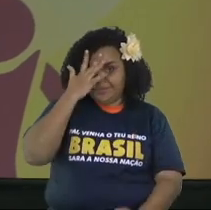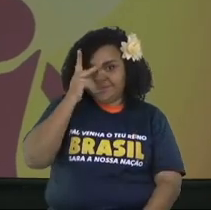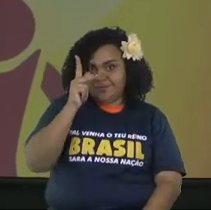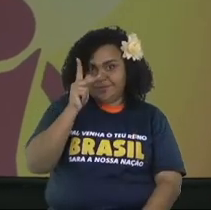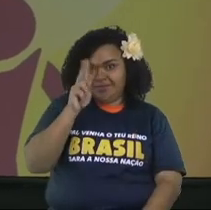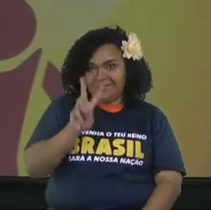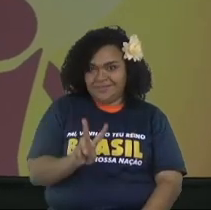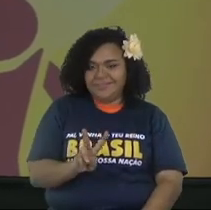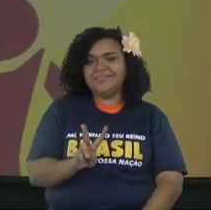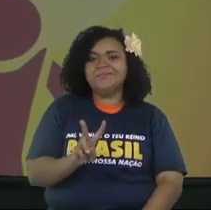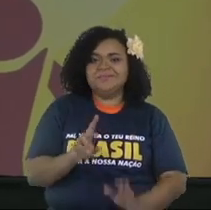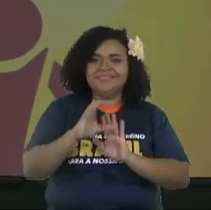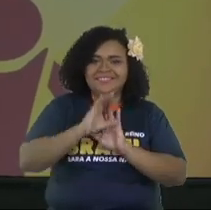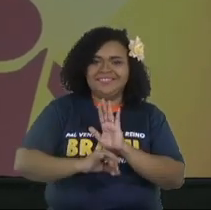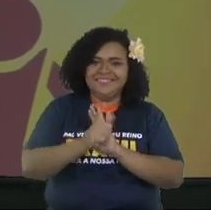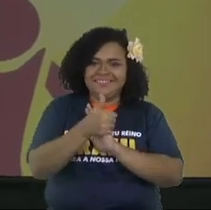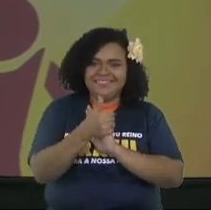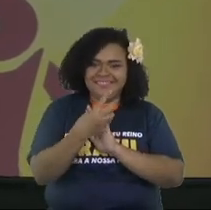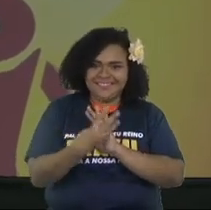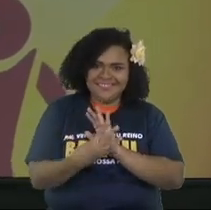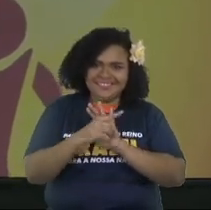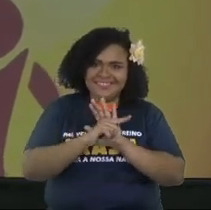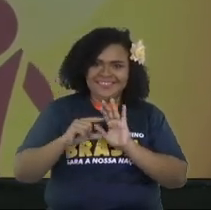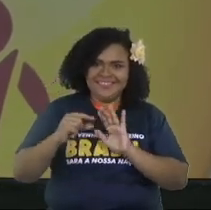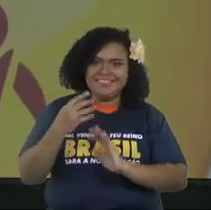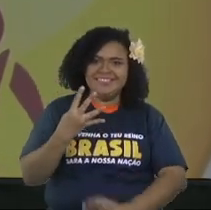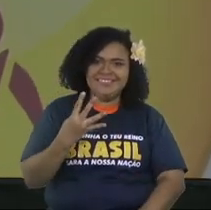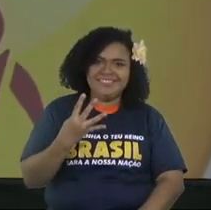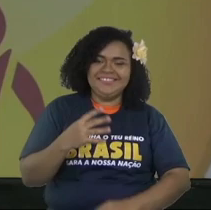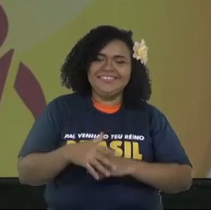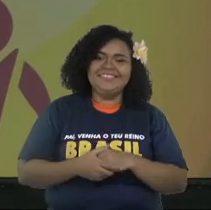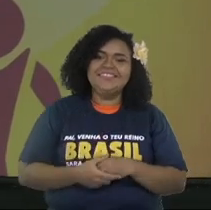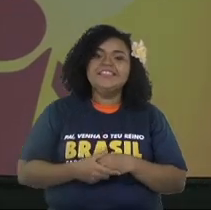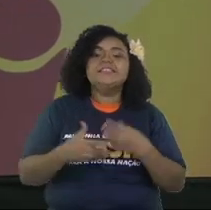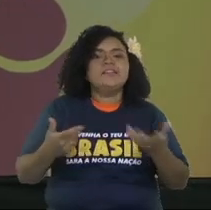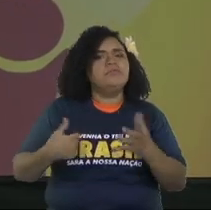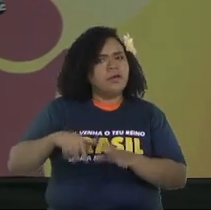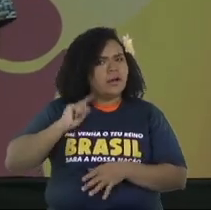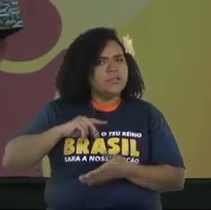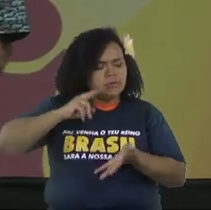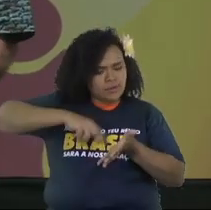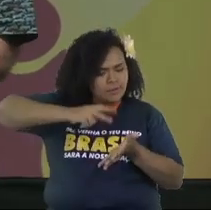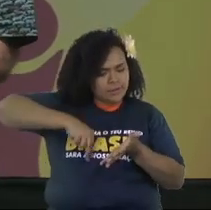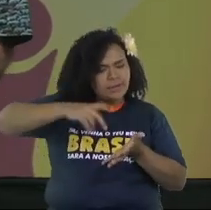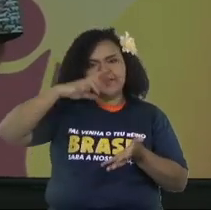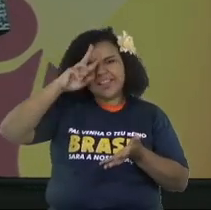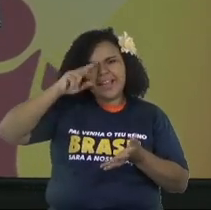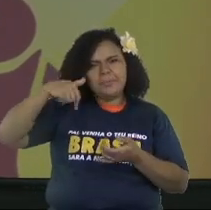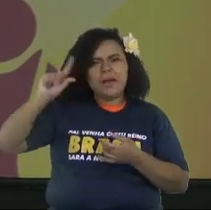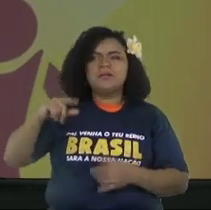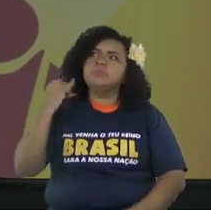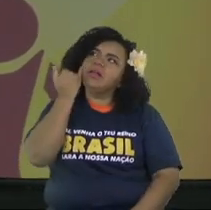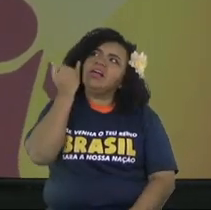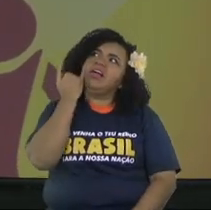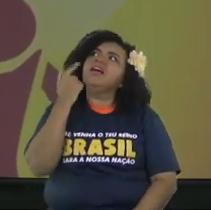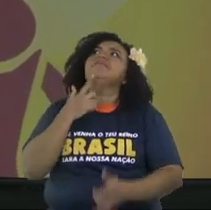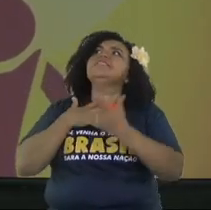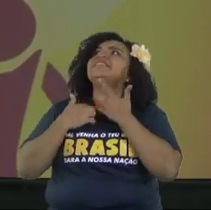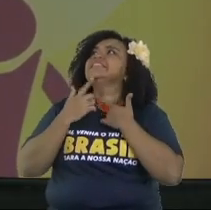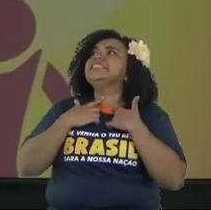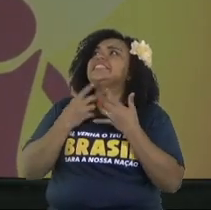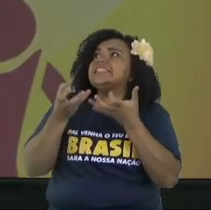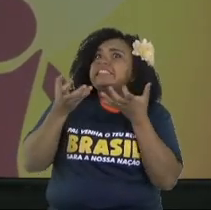the book of Proverbs, chapter 13, verse 4, one that we read a few days ago,